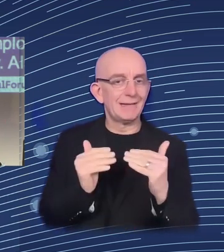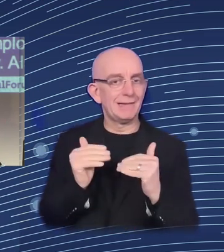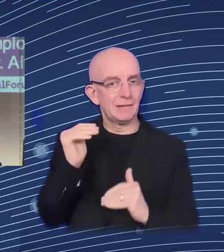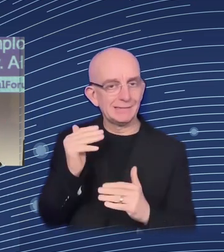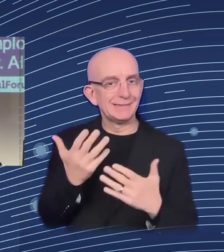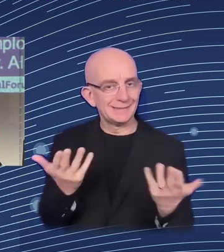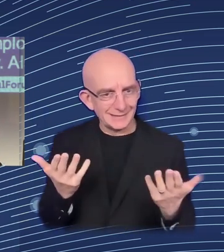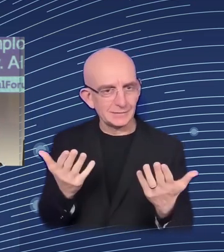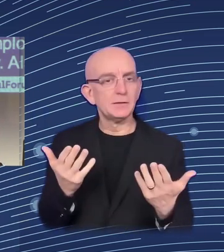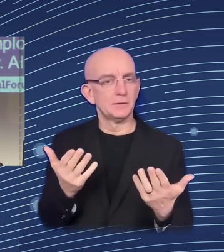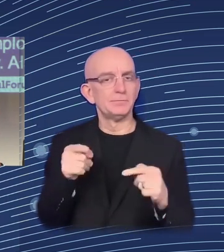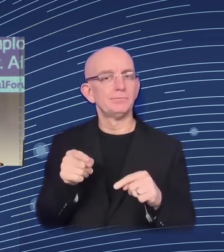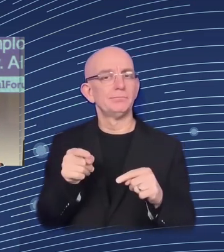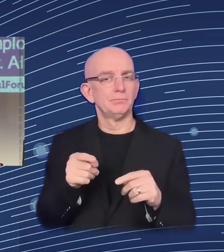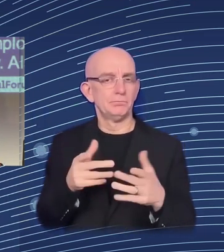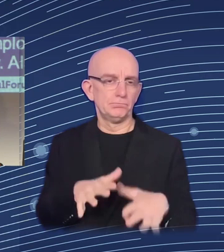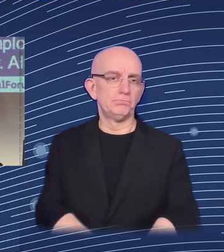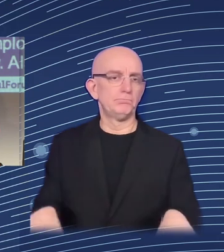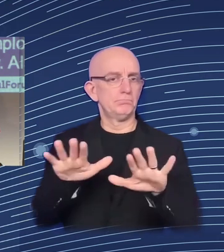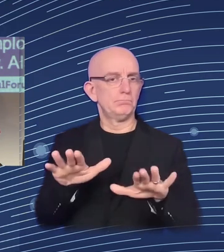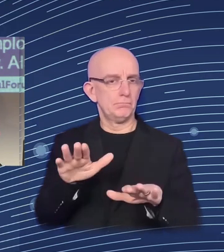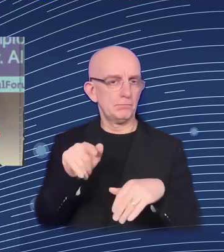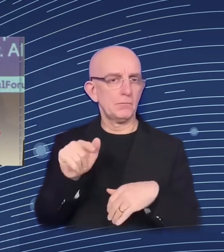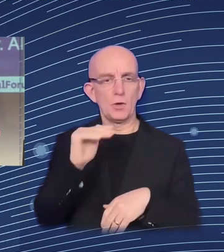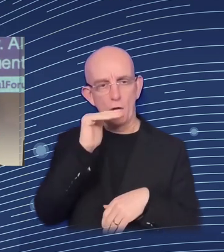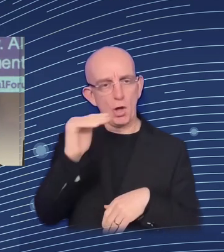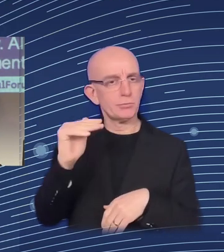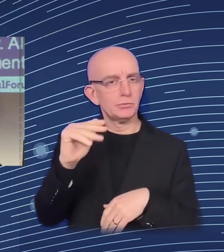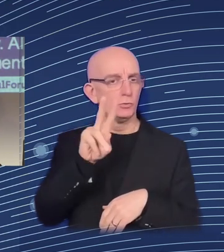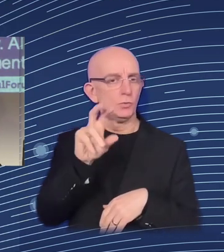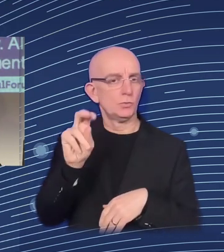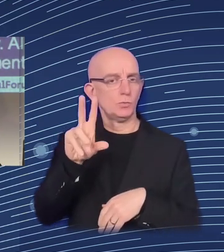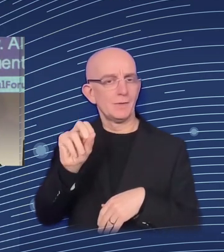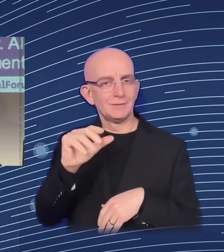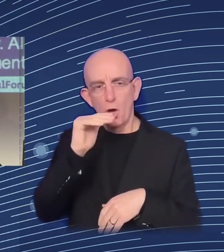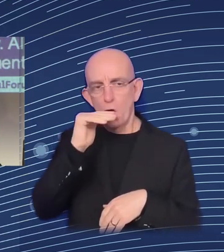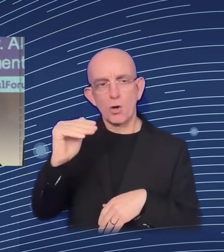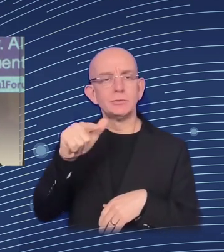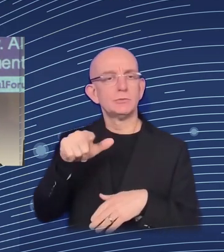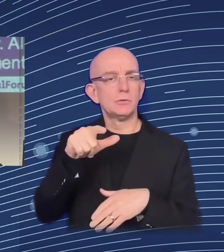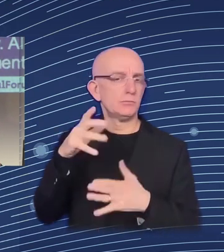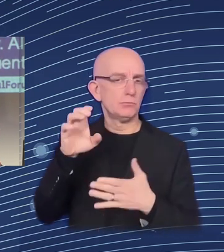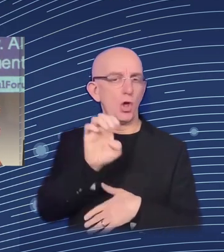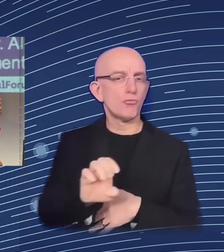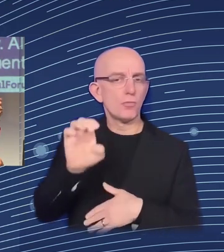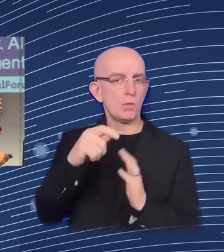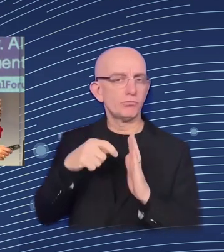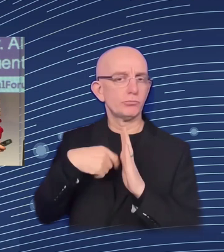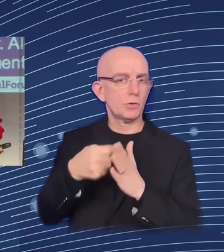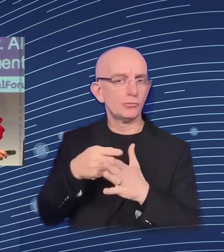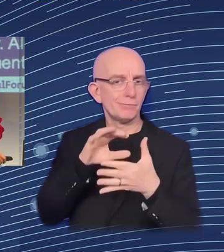social investment on the one end and on the global transformations,